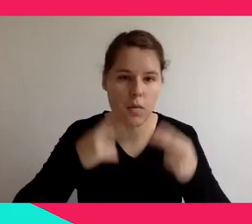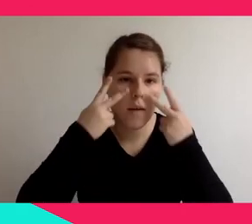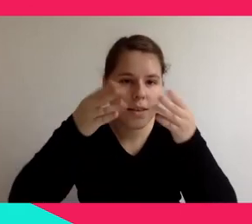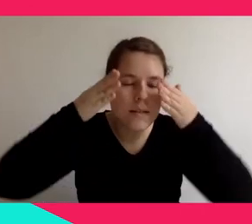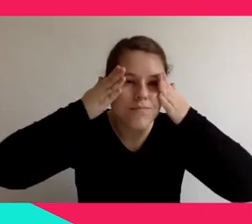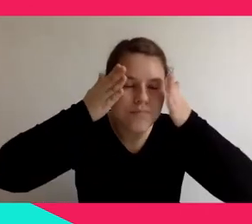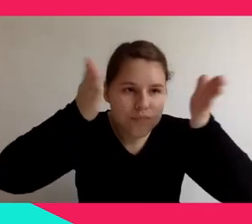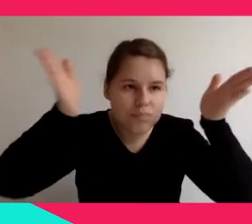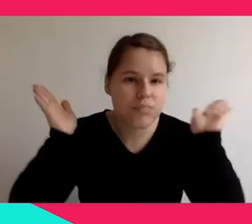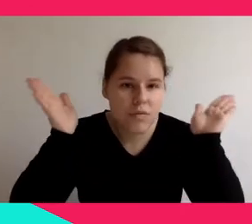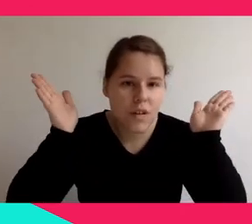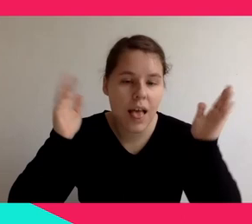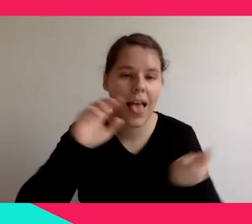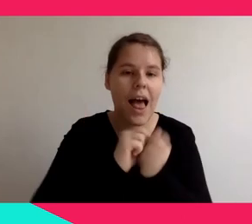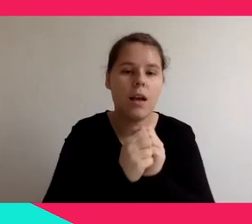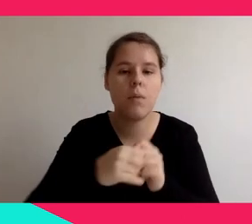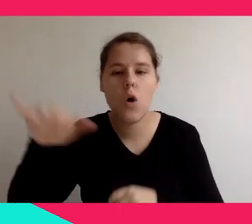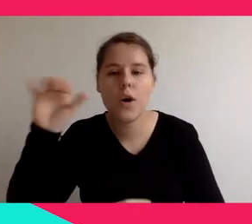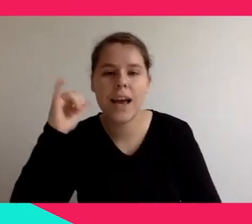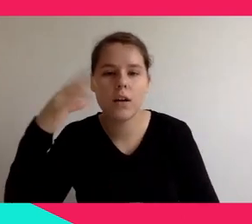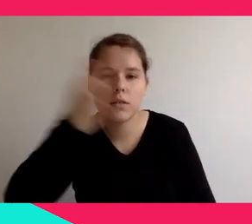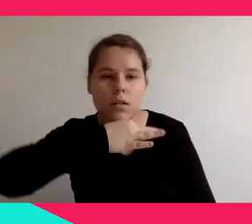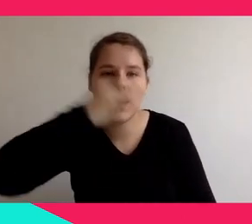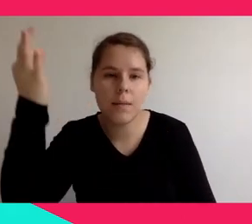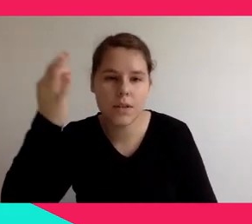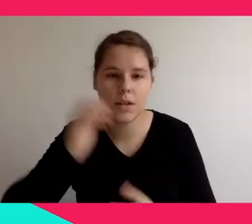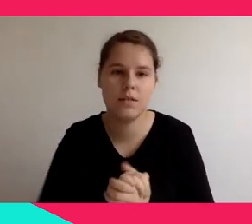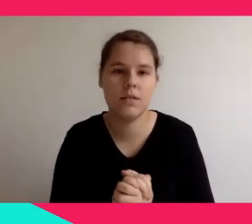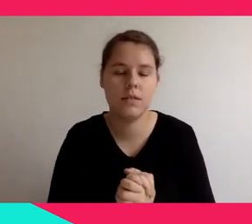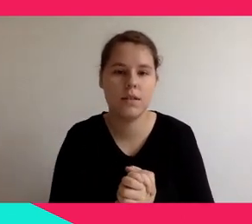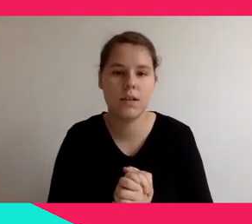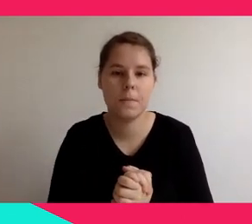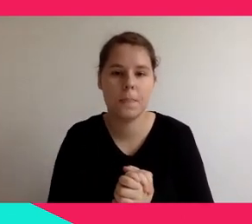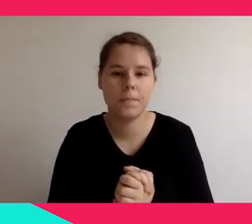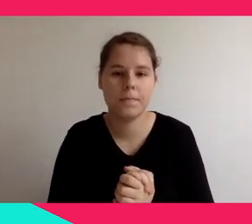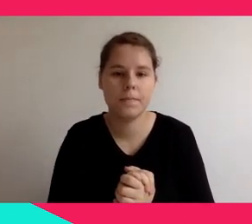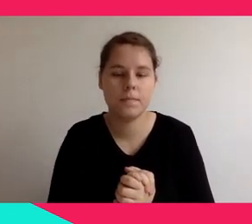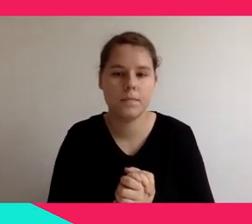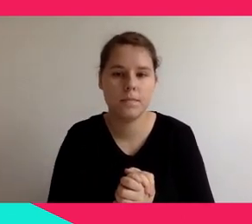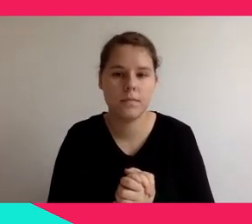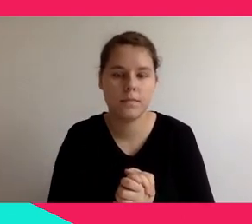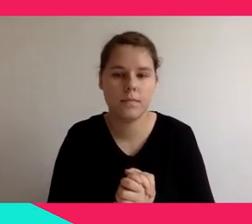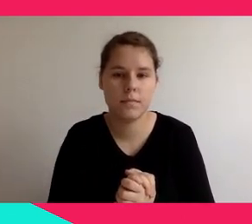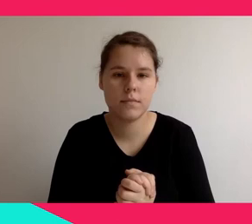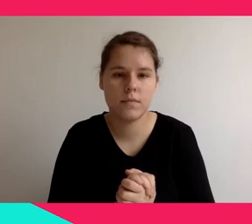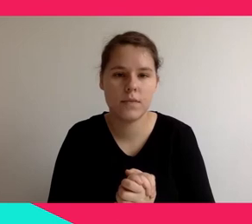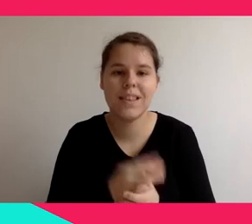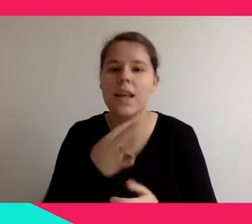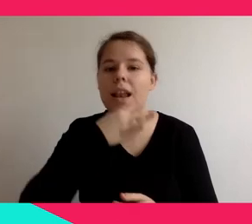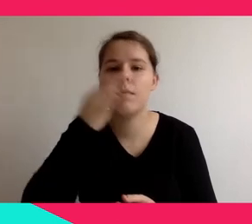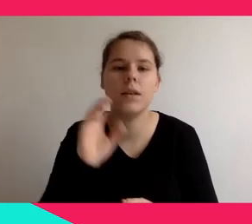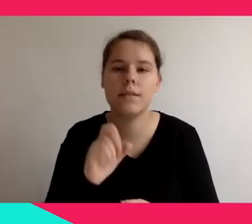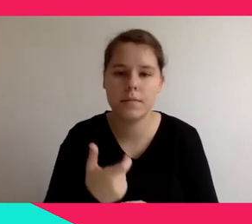So it's better when it fills your sense in a natural way.